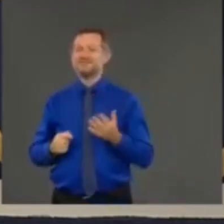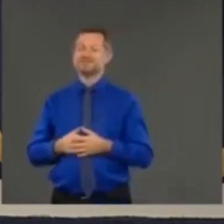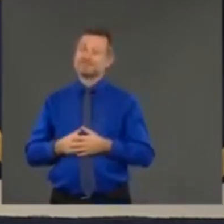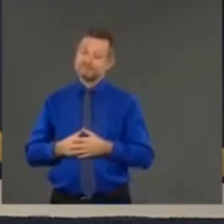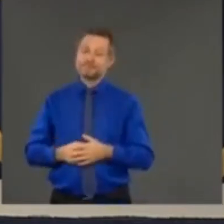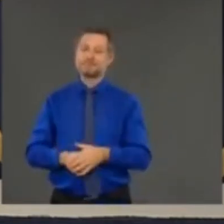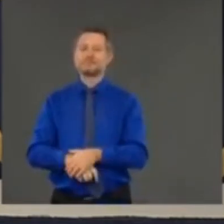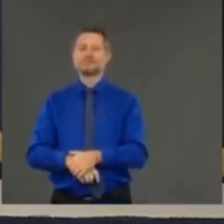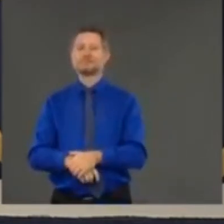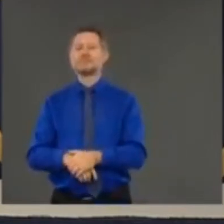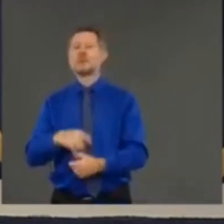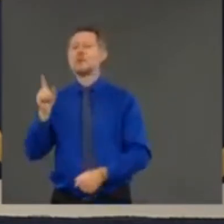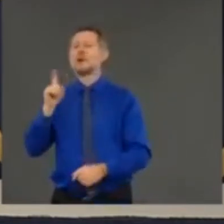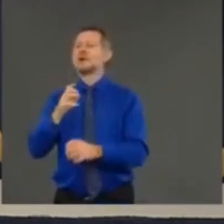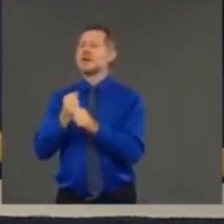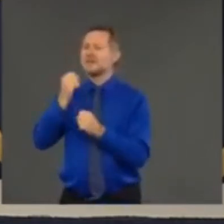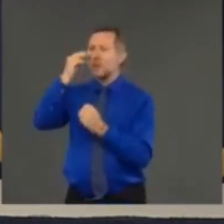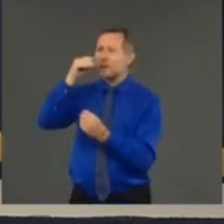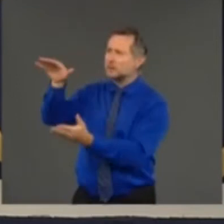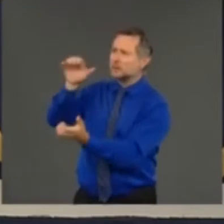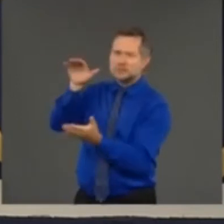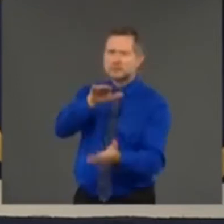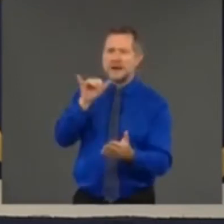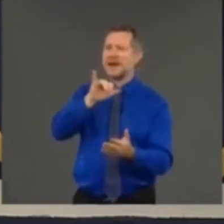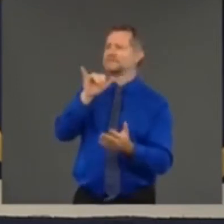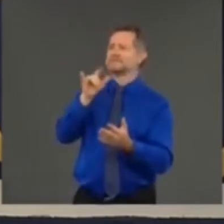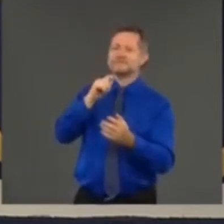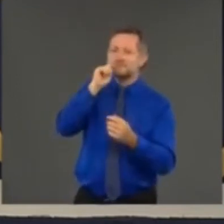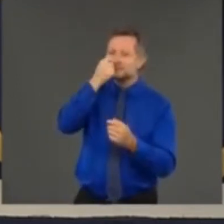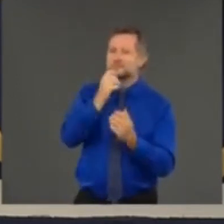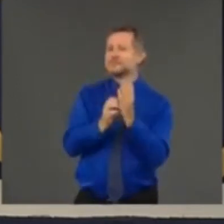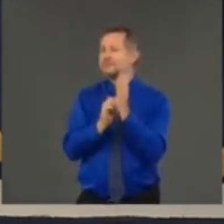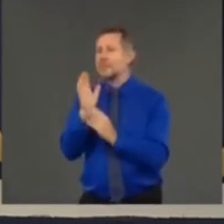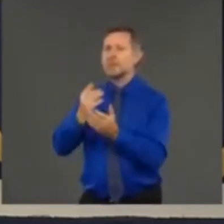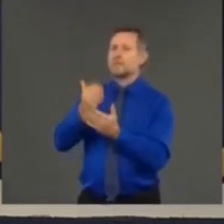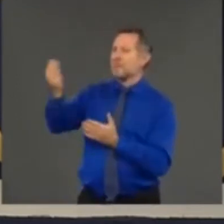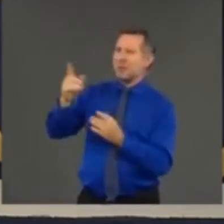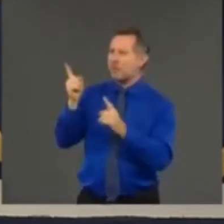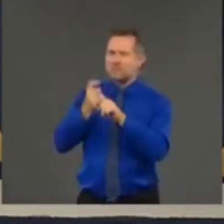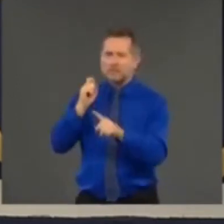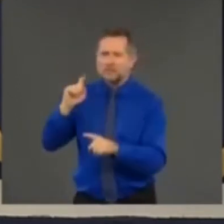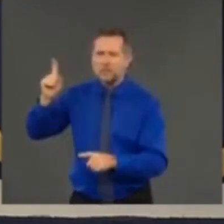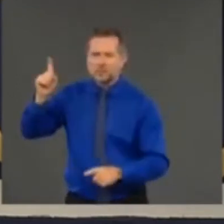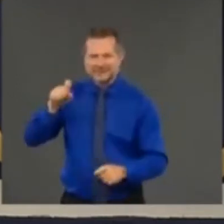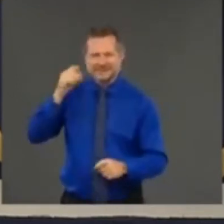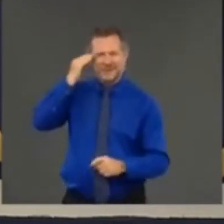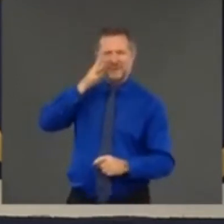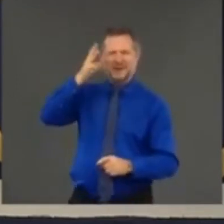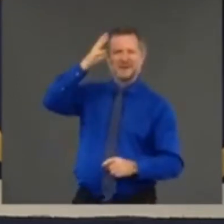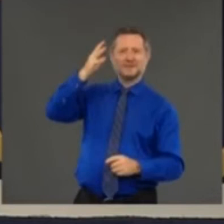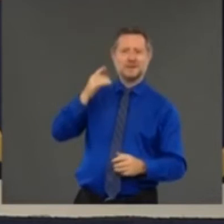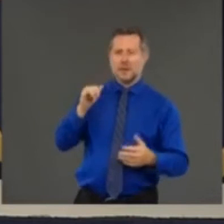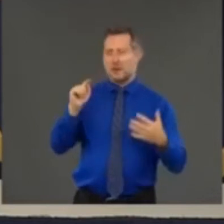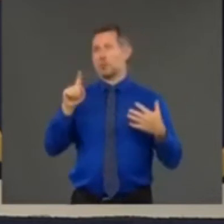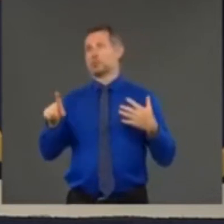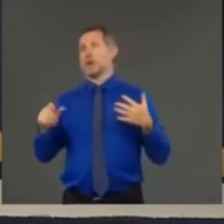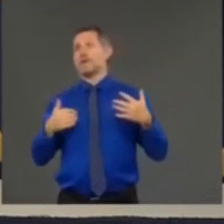where are gonna find these tests you don't have them now where are they gonna come from all the information